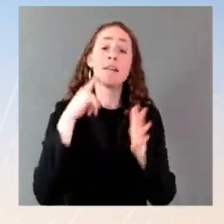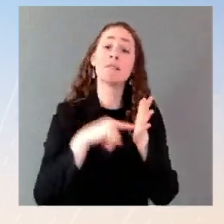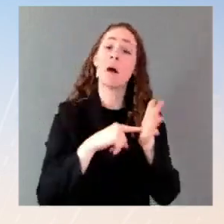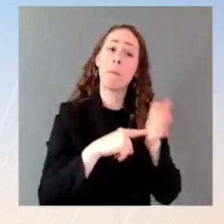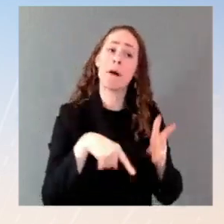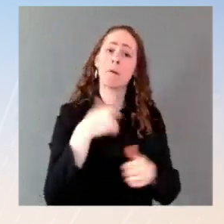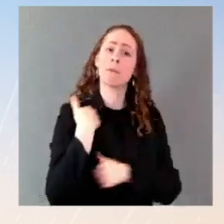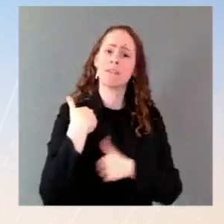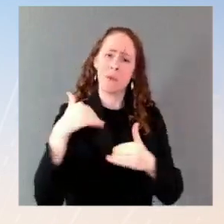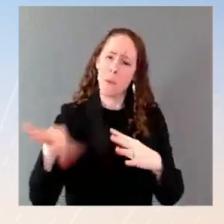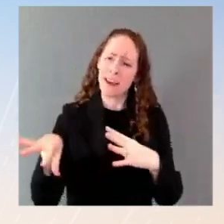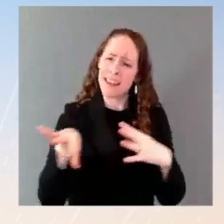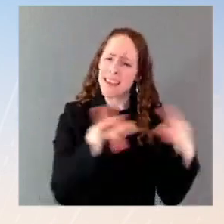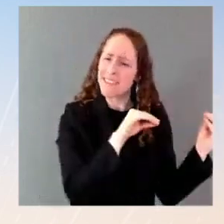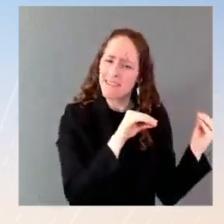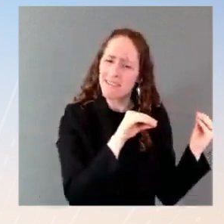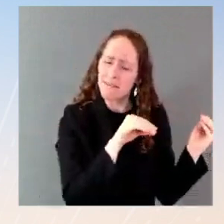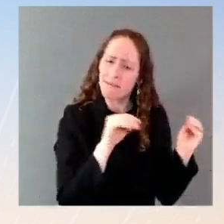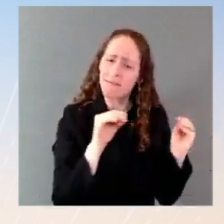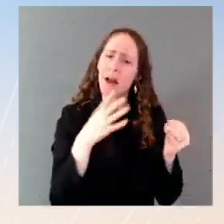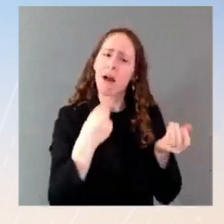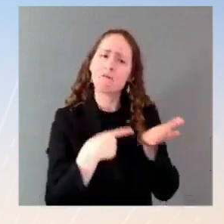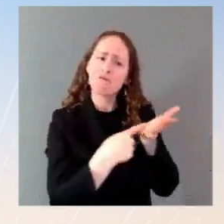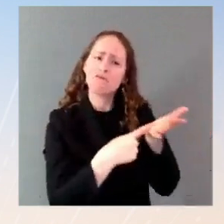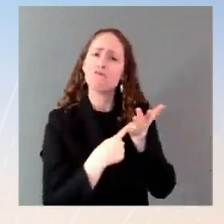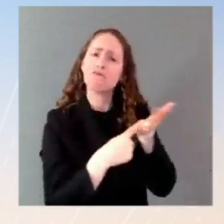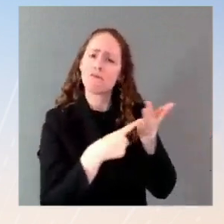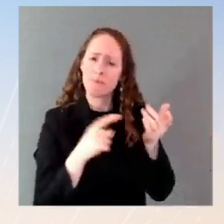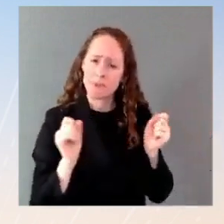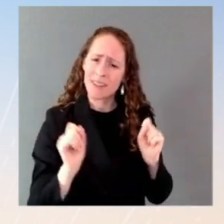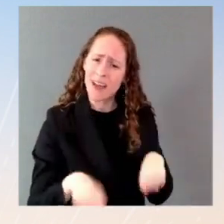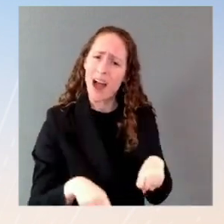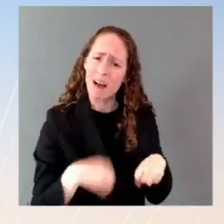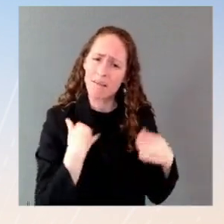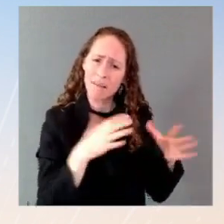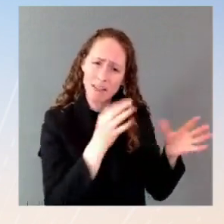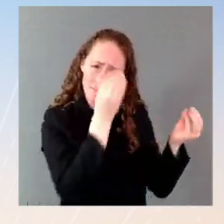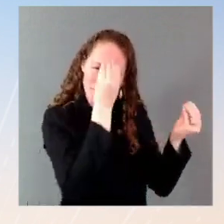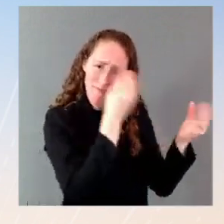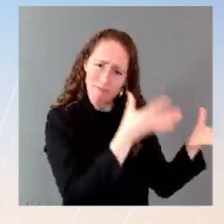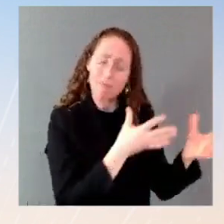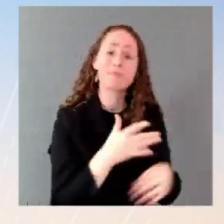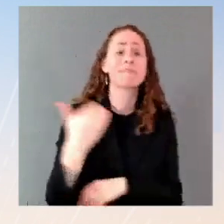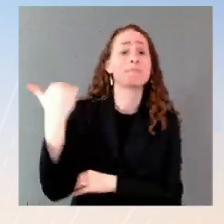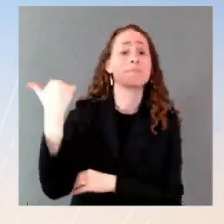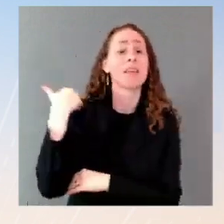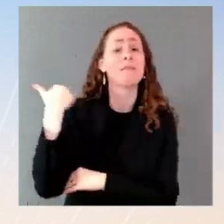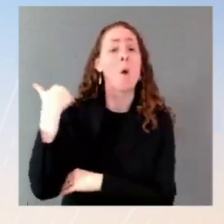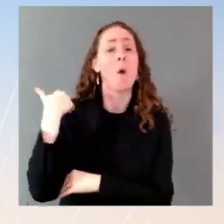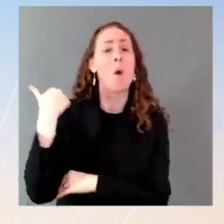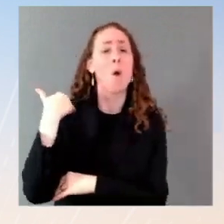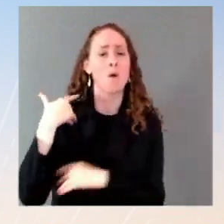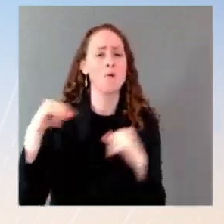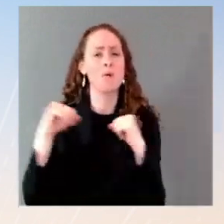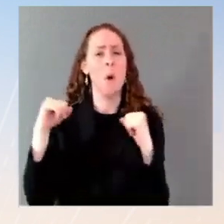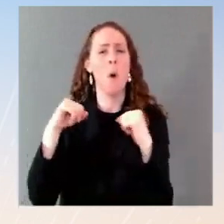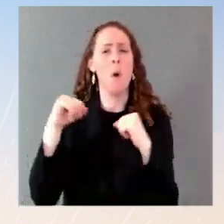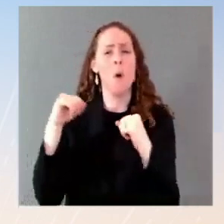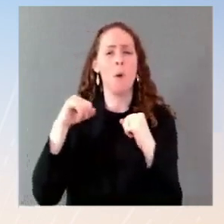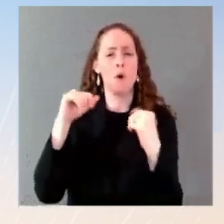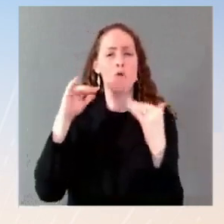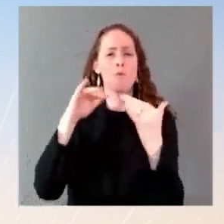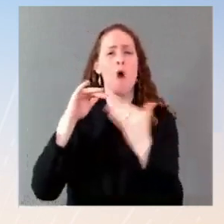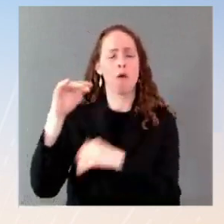and we developed mechanisms to help reduce instability and increase transparency. We've done this in the post-Cold War era through the NATO-Russia Council,